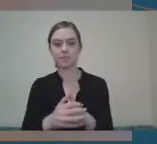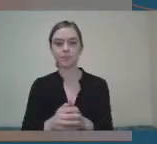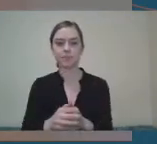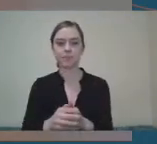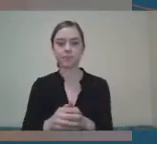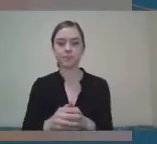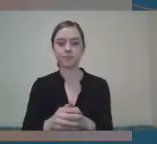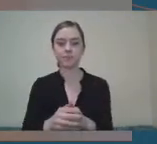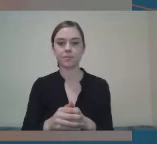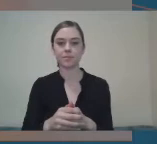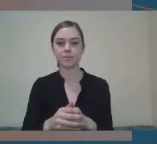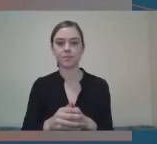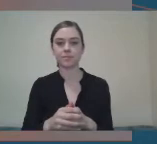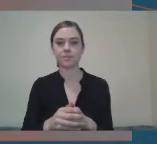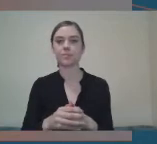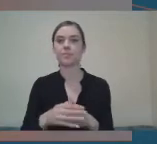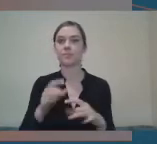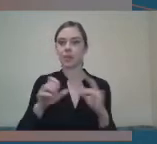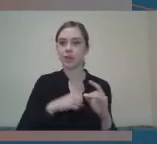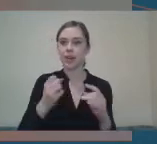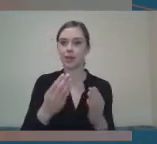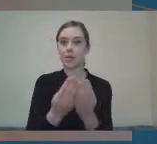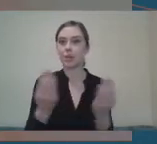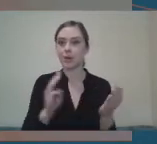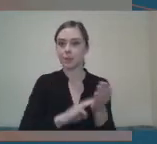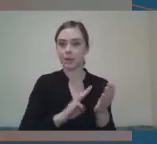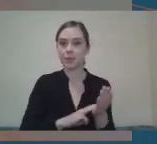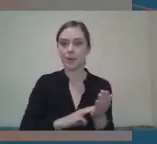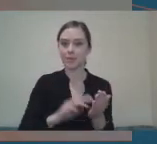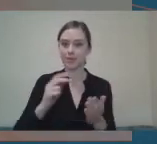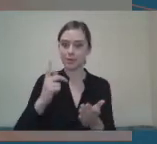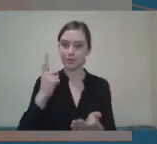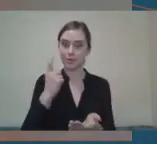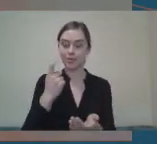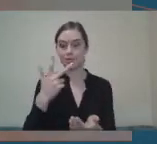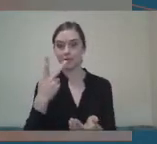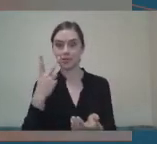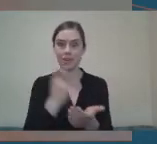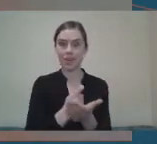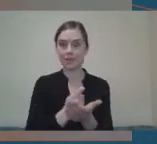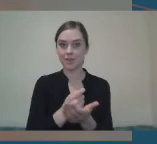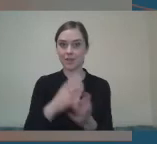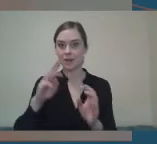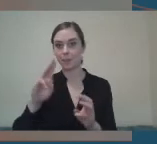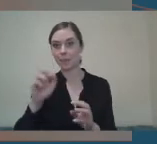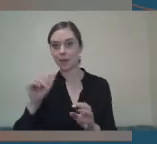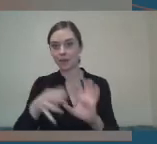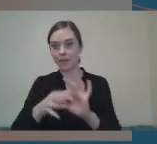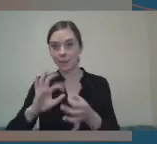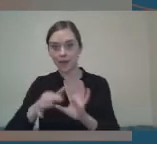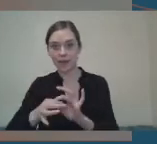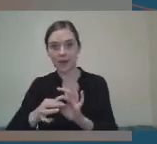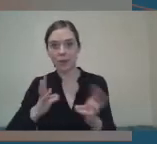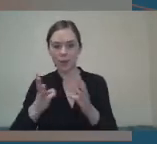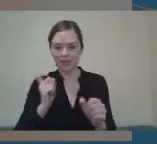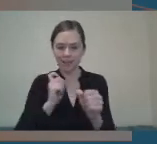of a board member who's twice Paralympian, who works really hard on behalf of the disability sector.